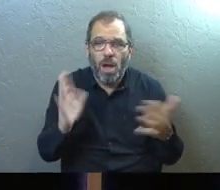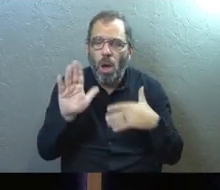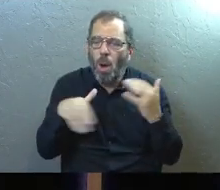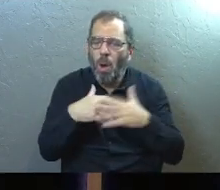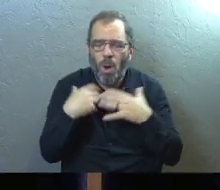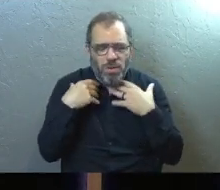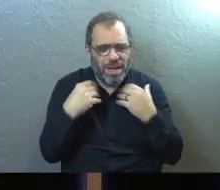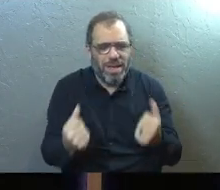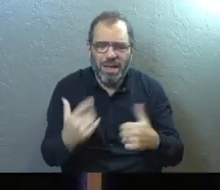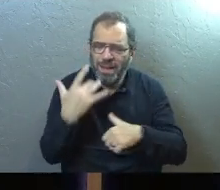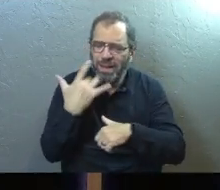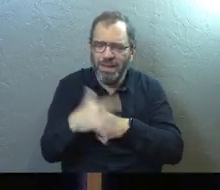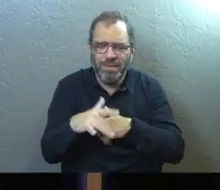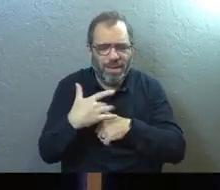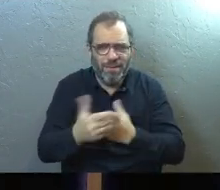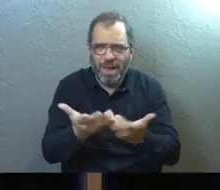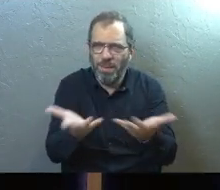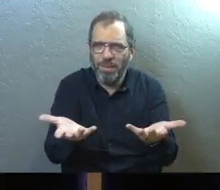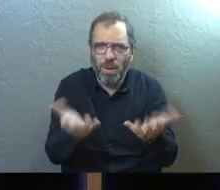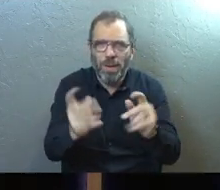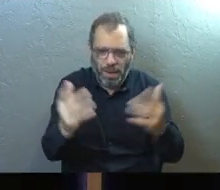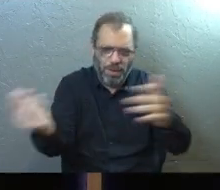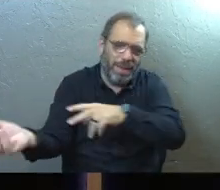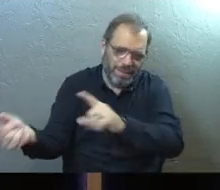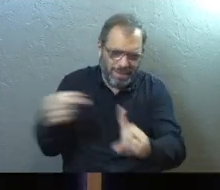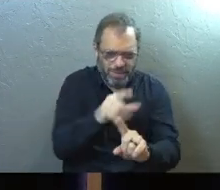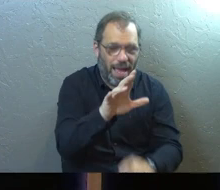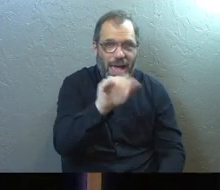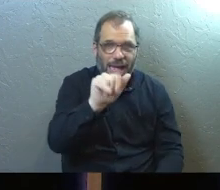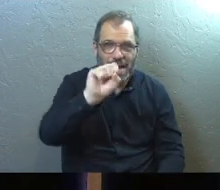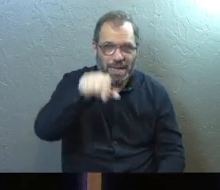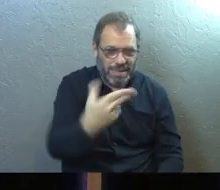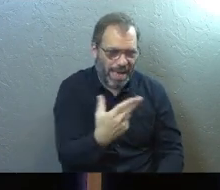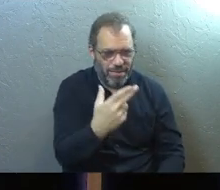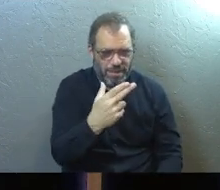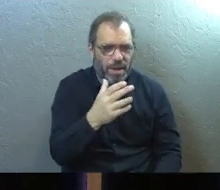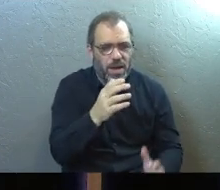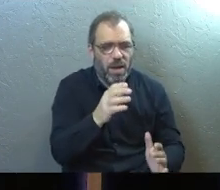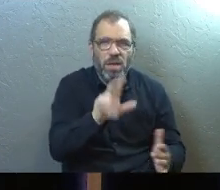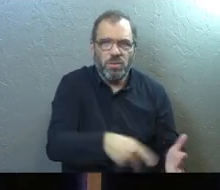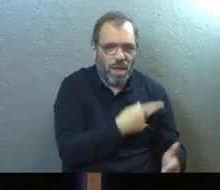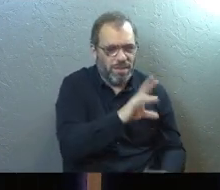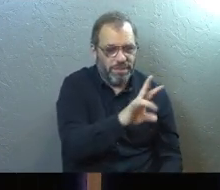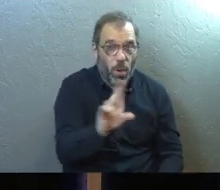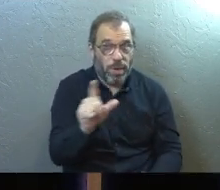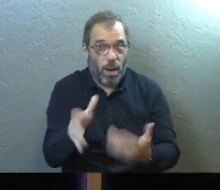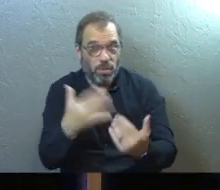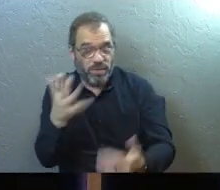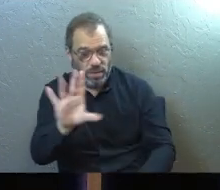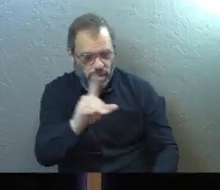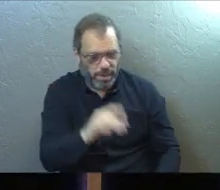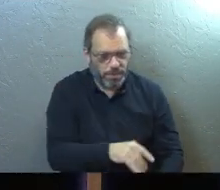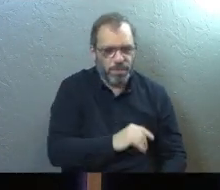all the healing that's available to you. Okay. Let's get back to ASAP. Psalm 77. We're almost done.